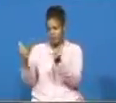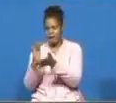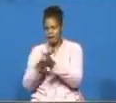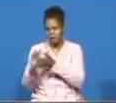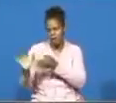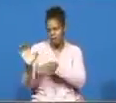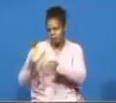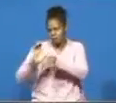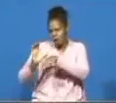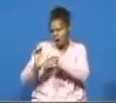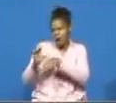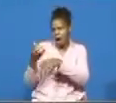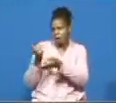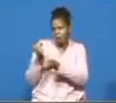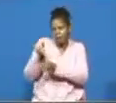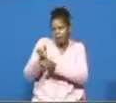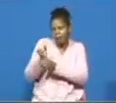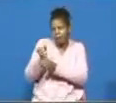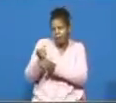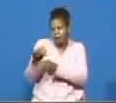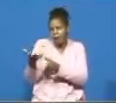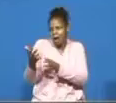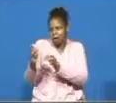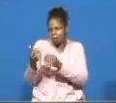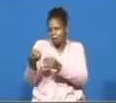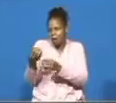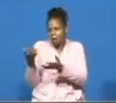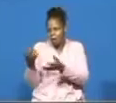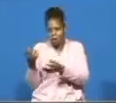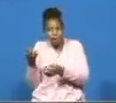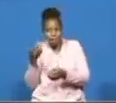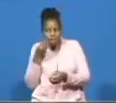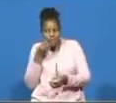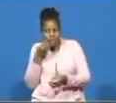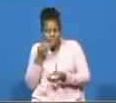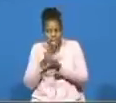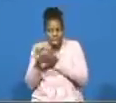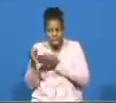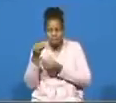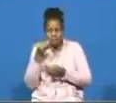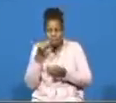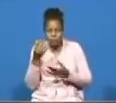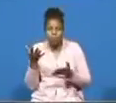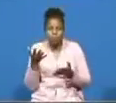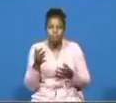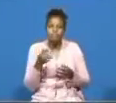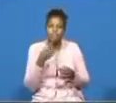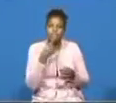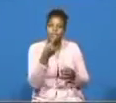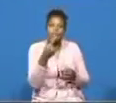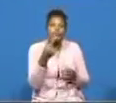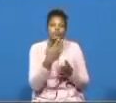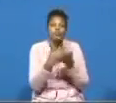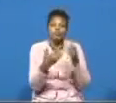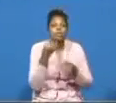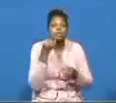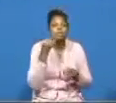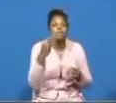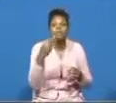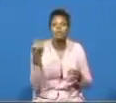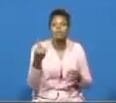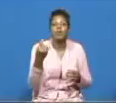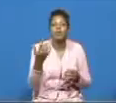and what they eat for dinner but let me tell you something if all you have this evening to eat